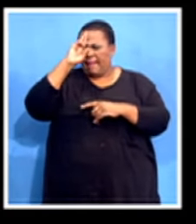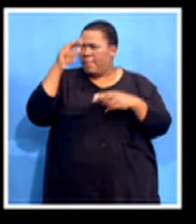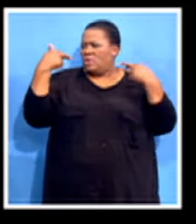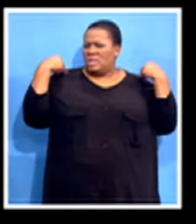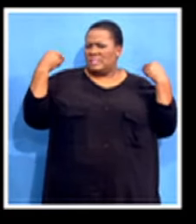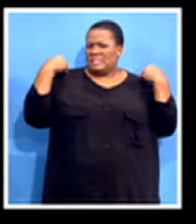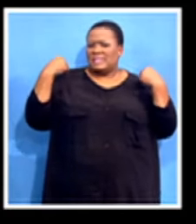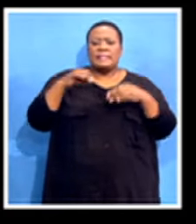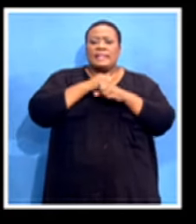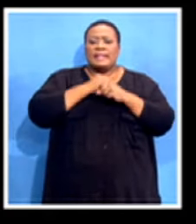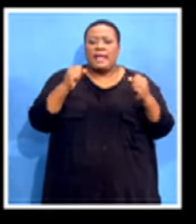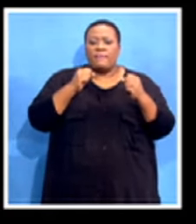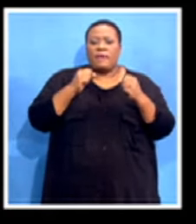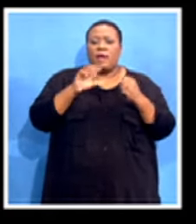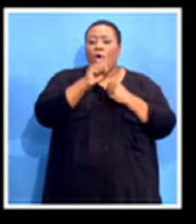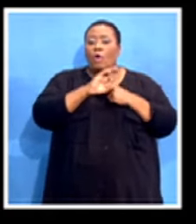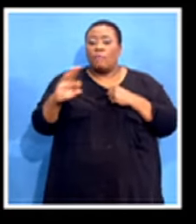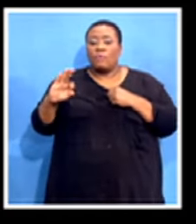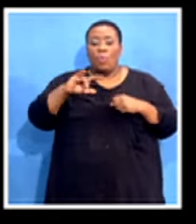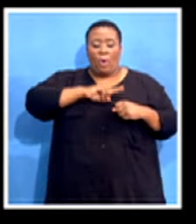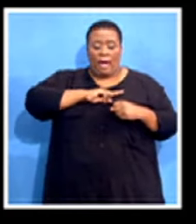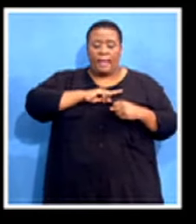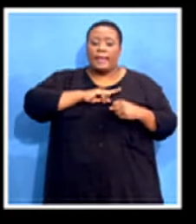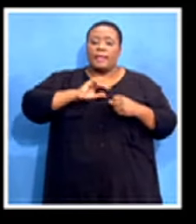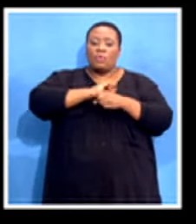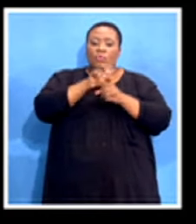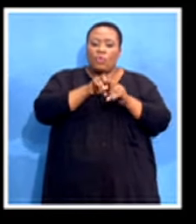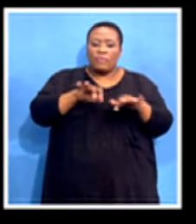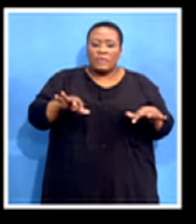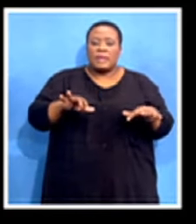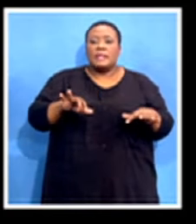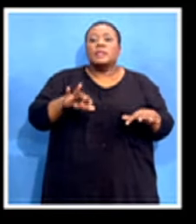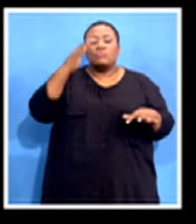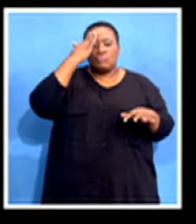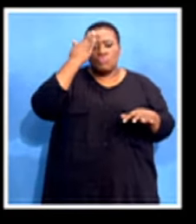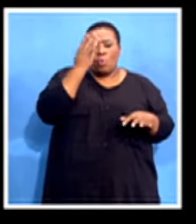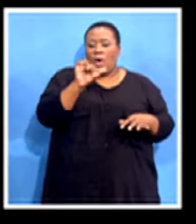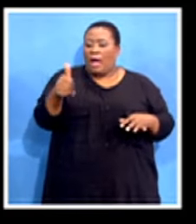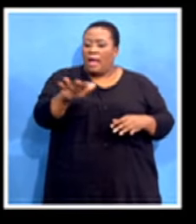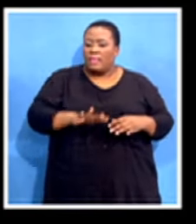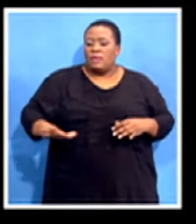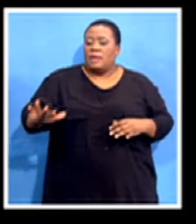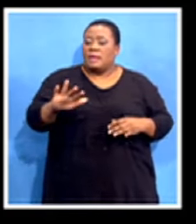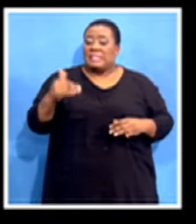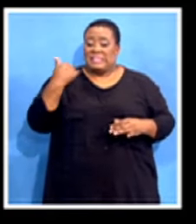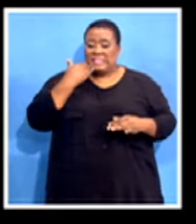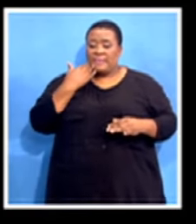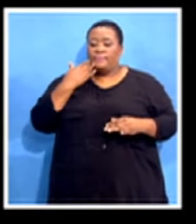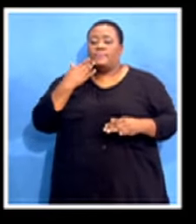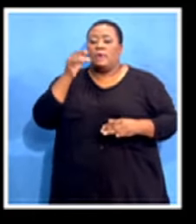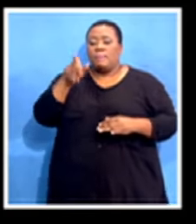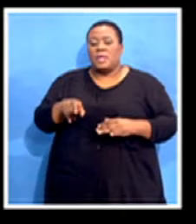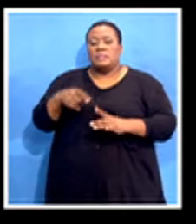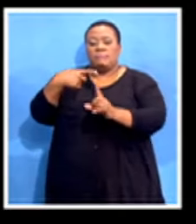taken a day off because of COVID-19. And you would know that in other areas, when there's a case of COVID-19, they